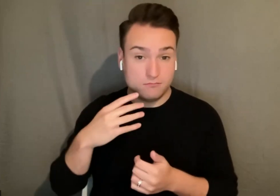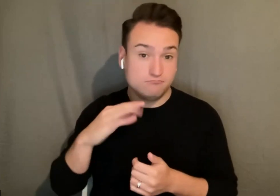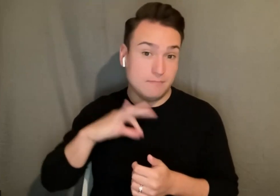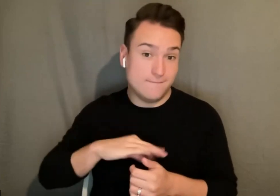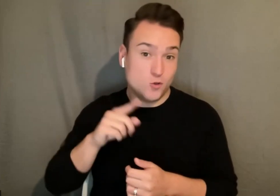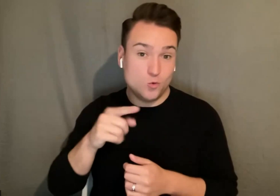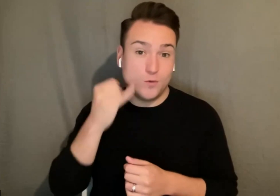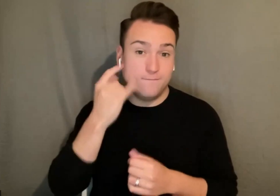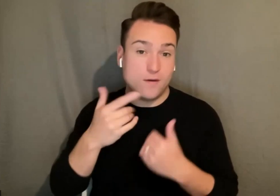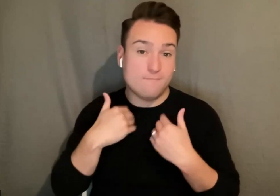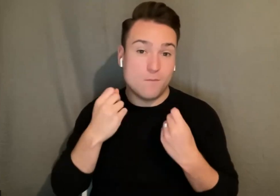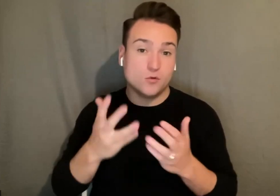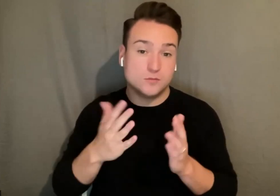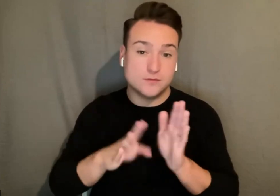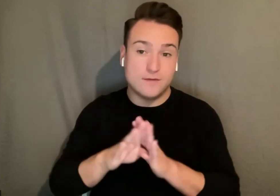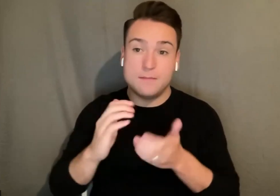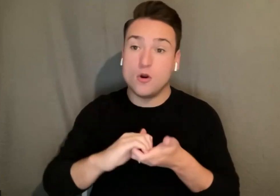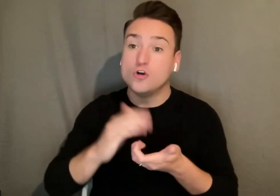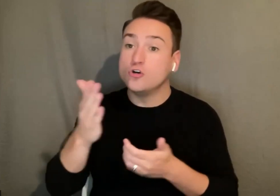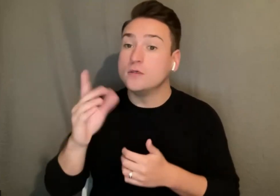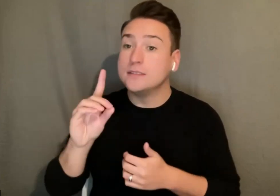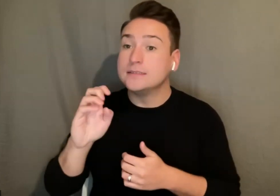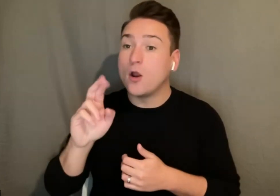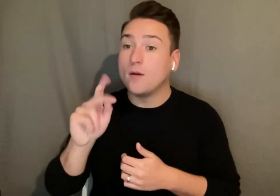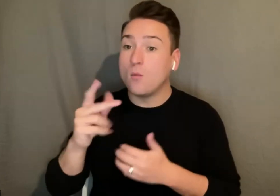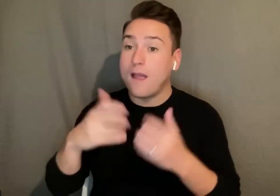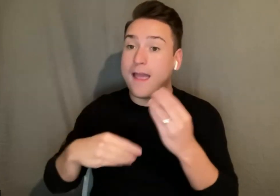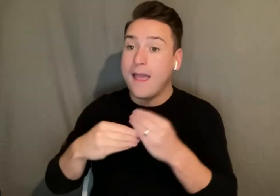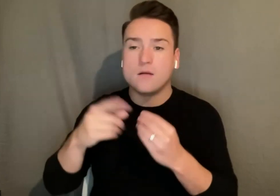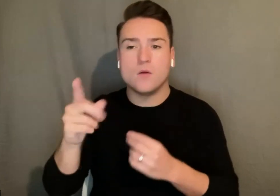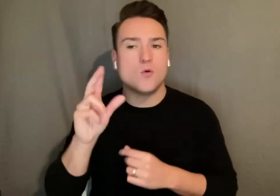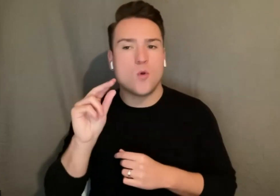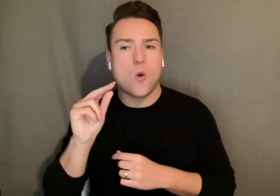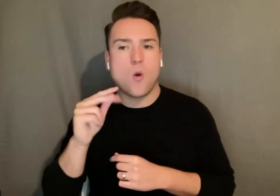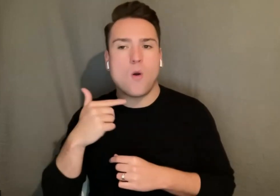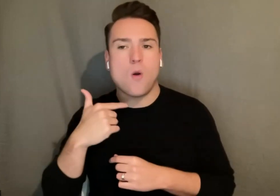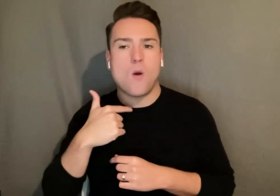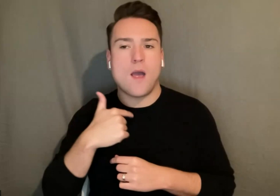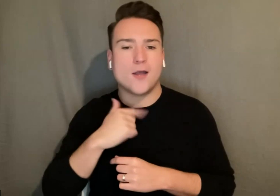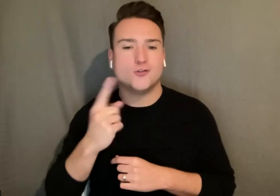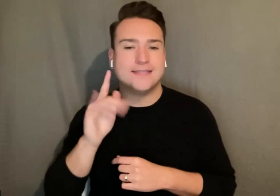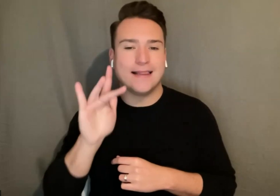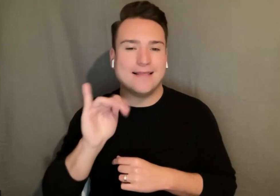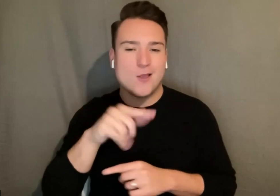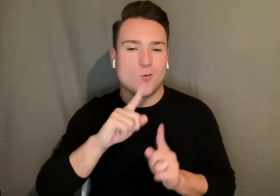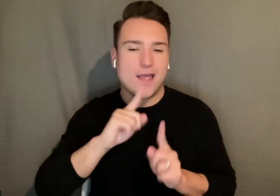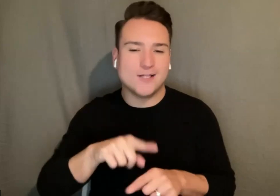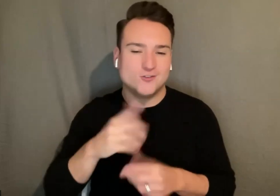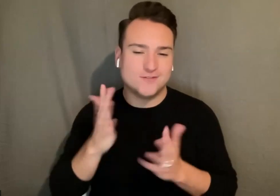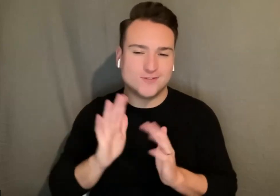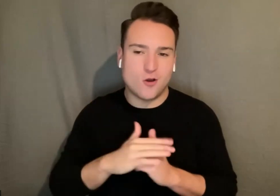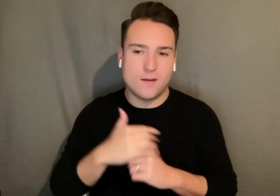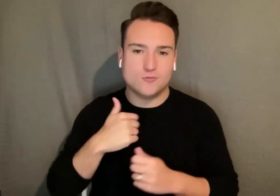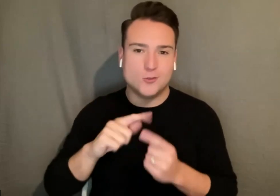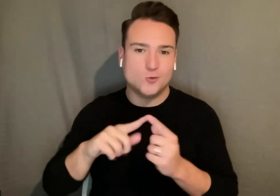have that Derek you wanted to add something oh no I was just clicking that you were answering it sorry I was just trying to keep up